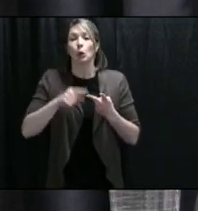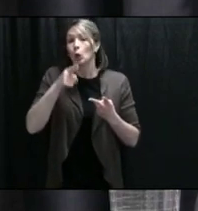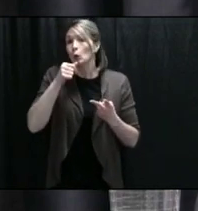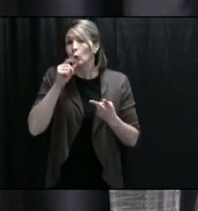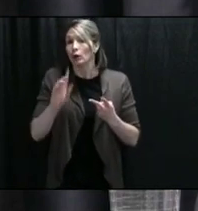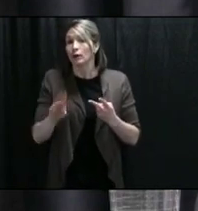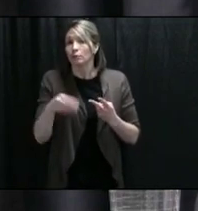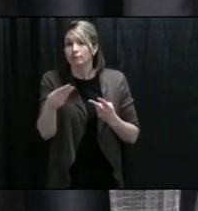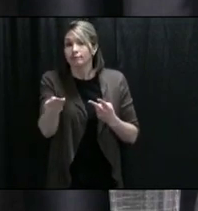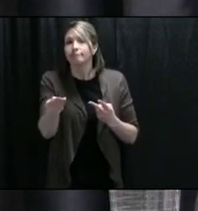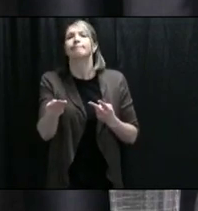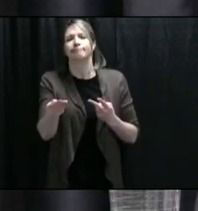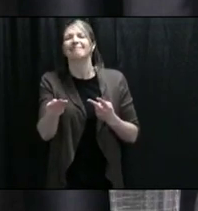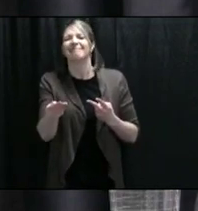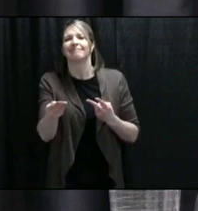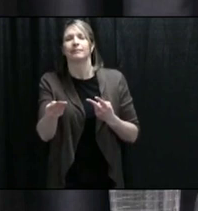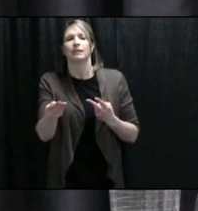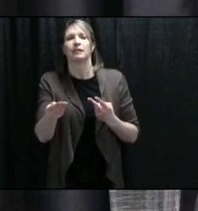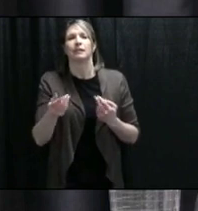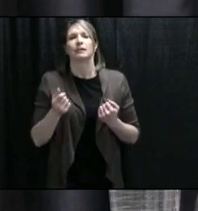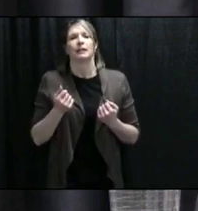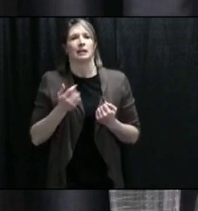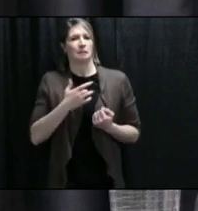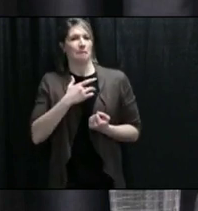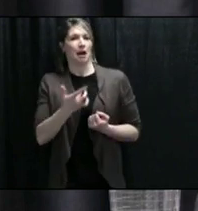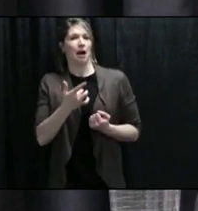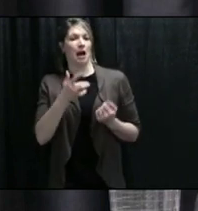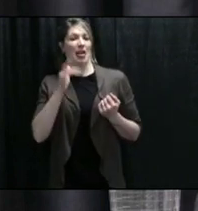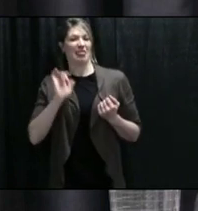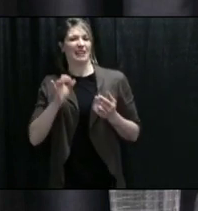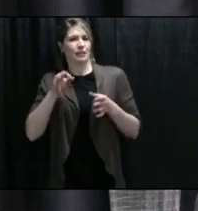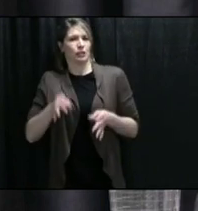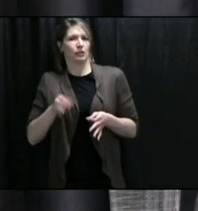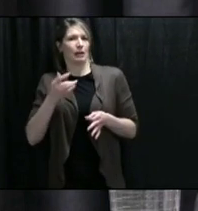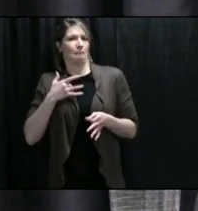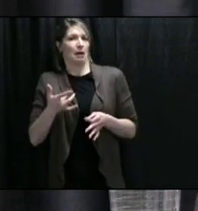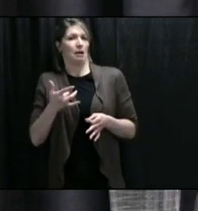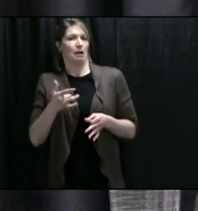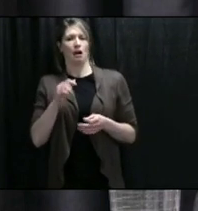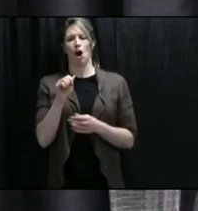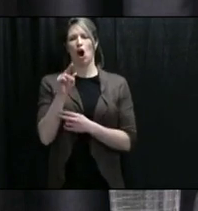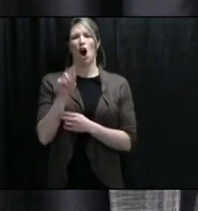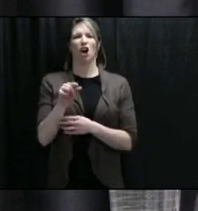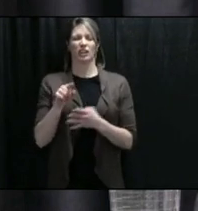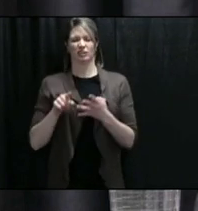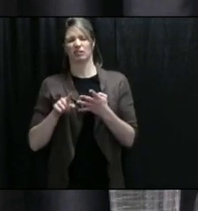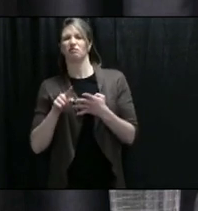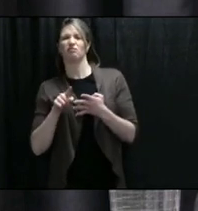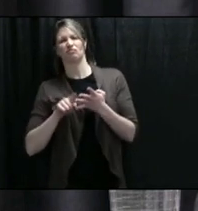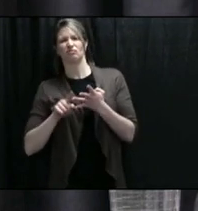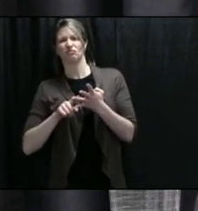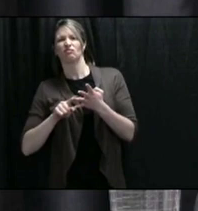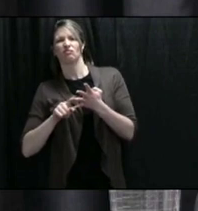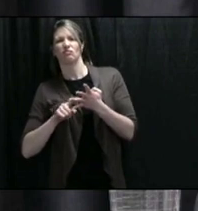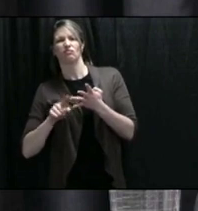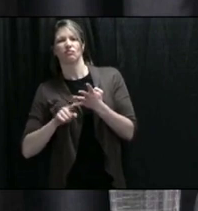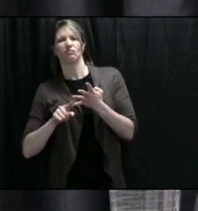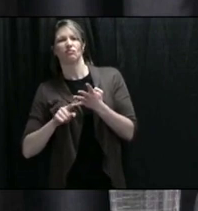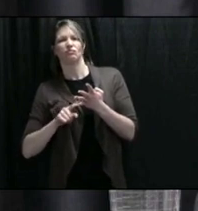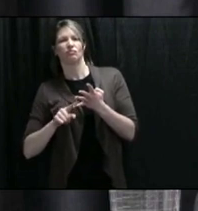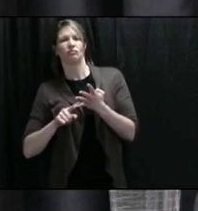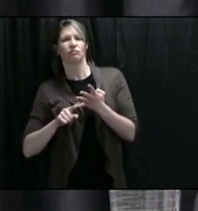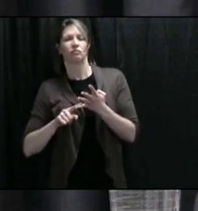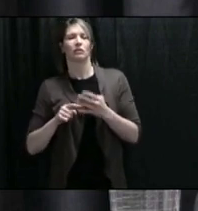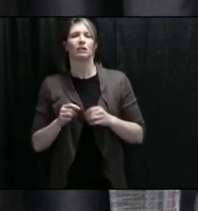decisions are usually made in late summer, early fall. So there's no reason to believe that that would be any different for next